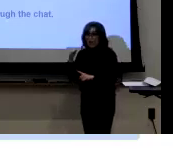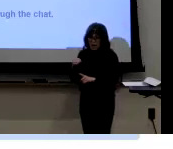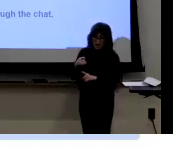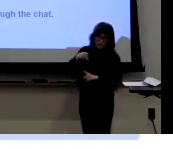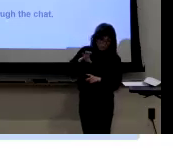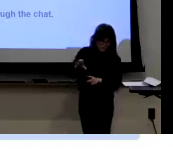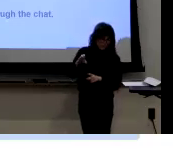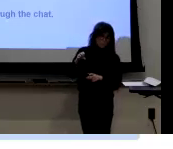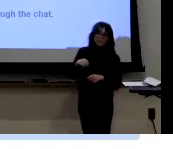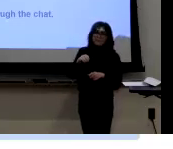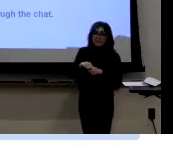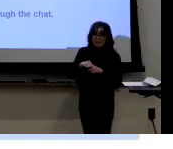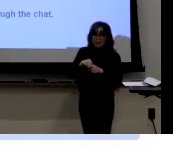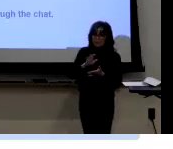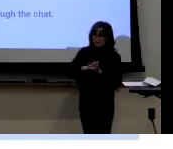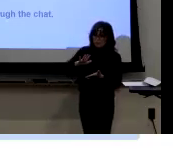and people of color.